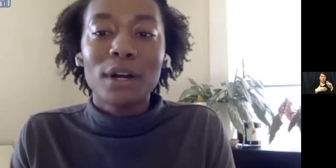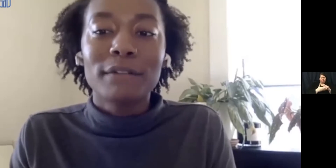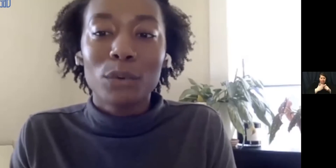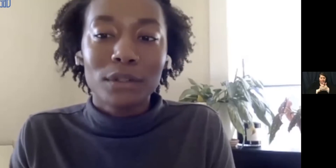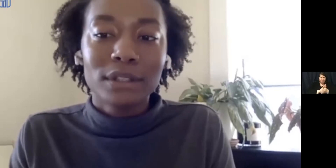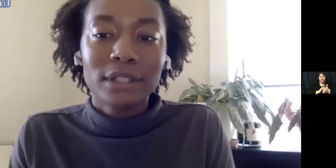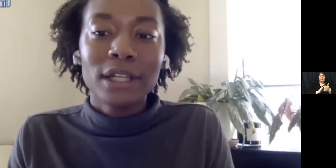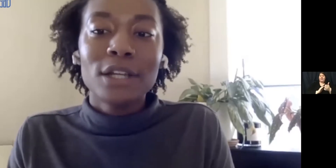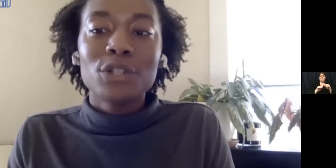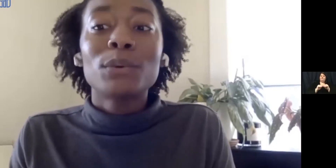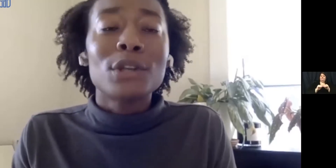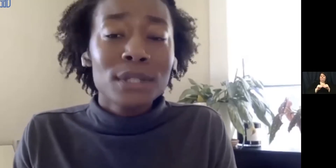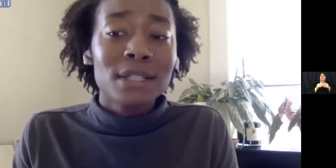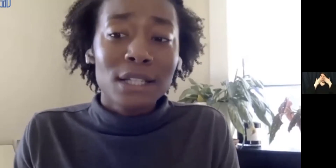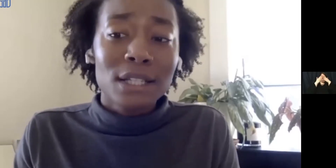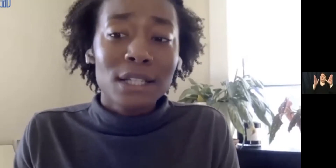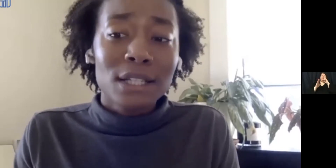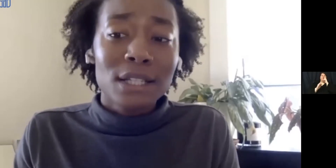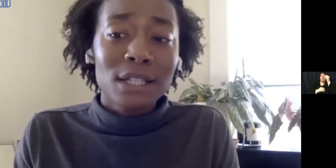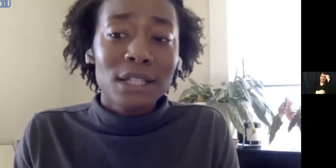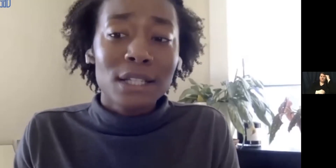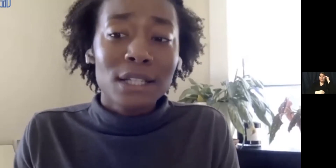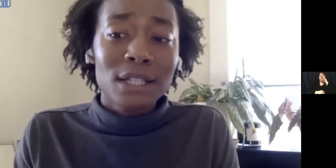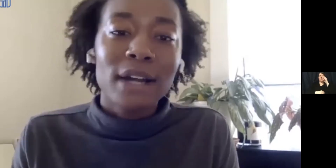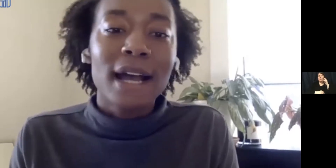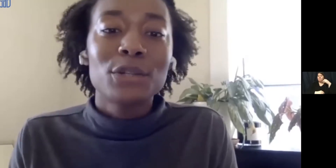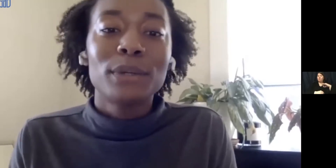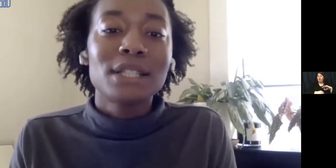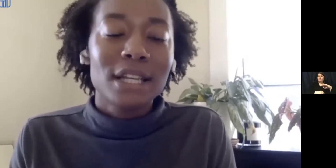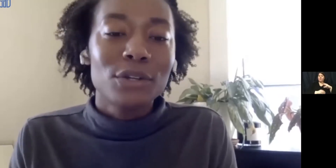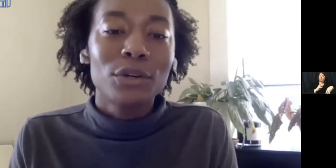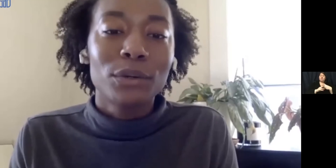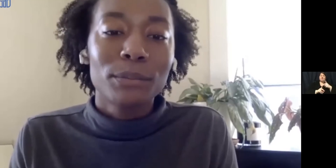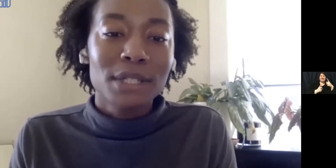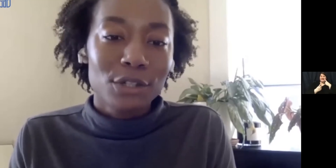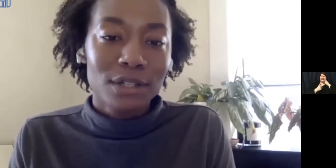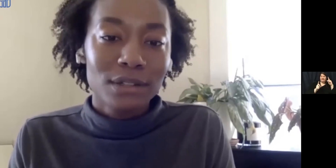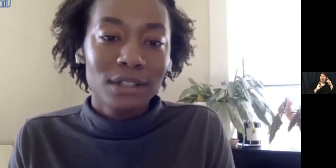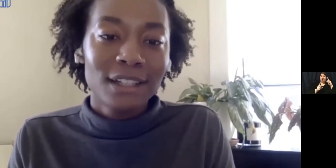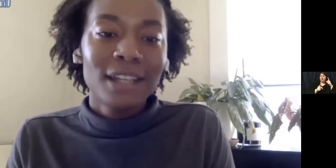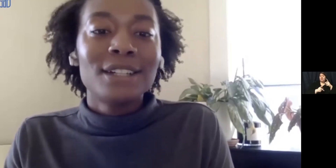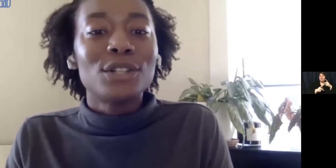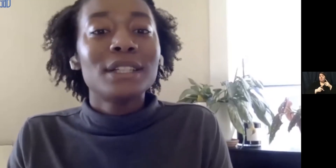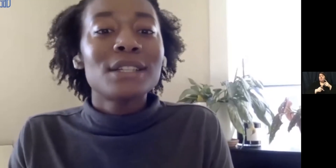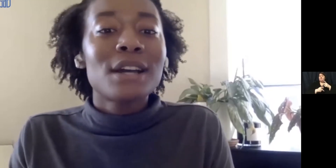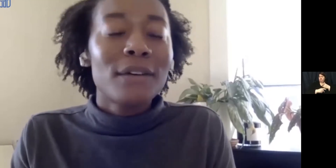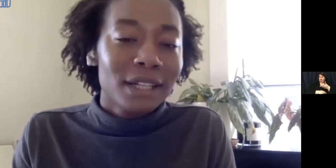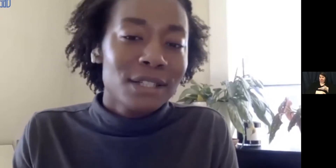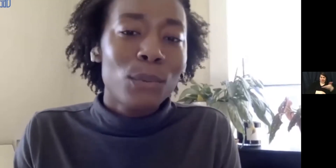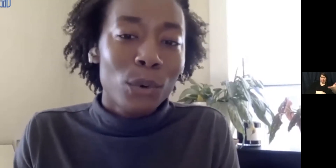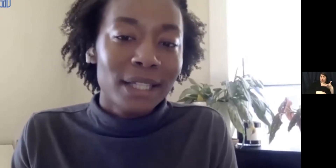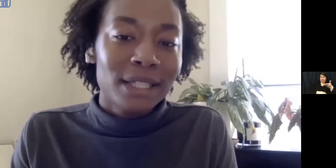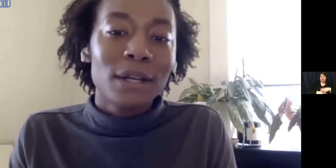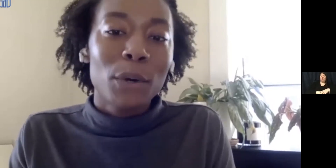the nonprofit world. She was so successful that her supervisor asked to extend her position. Jillian's confidence,